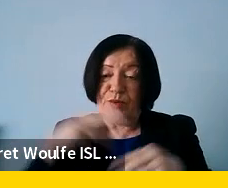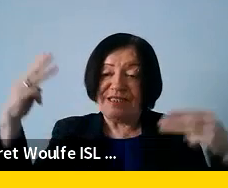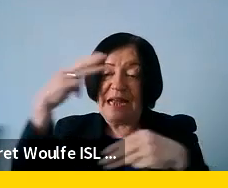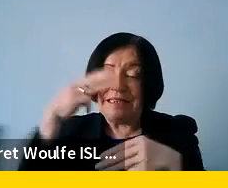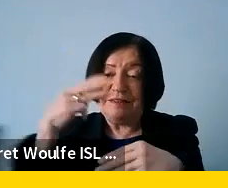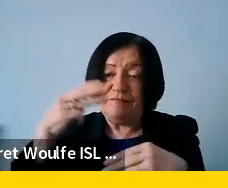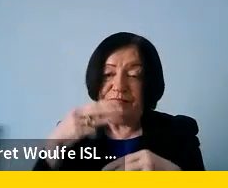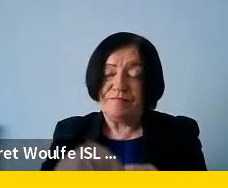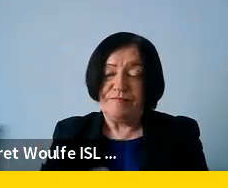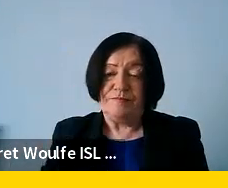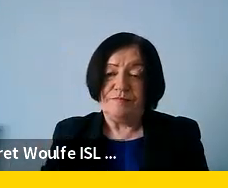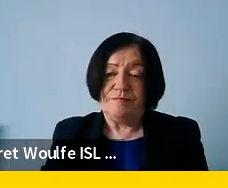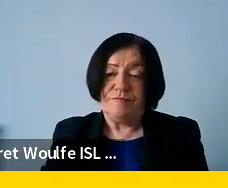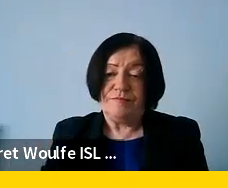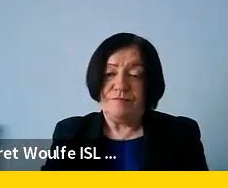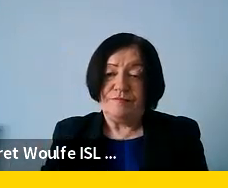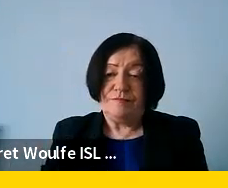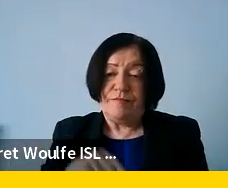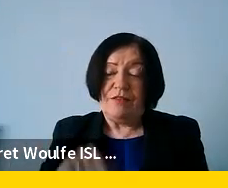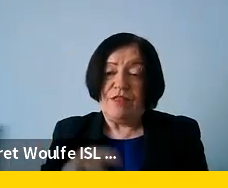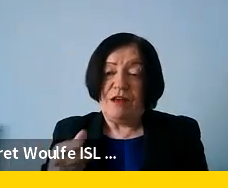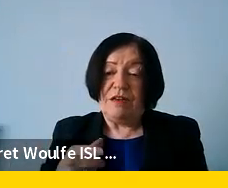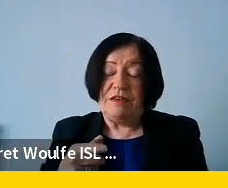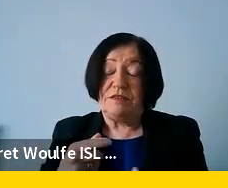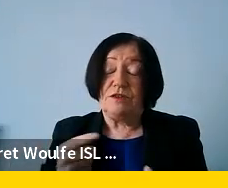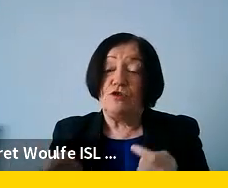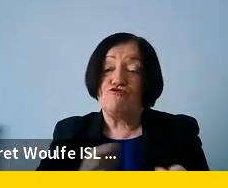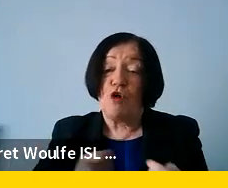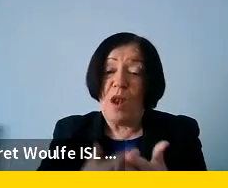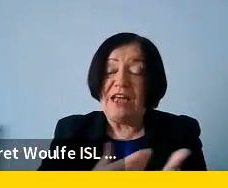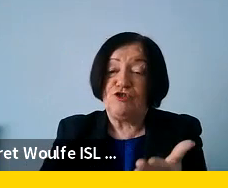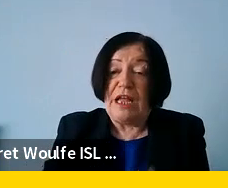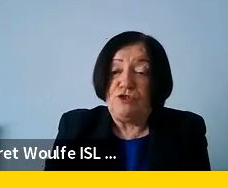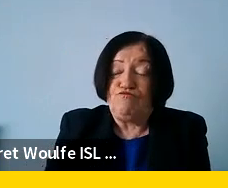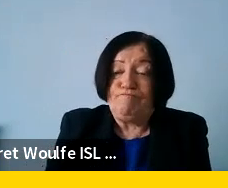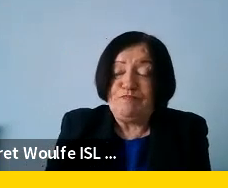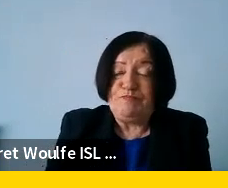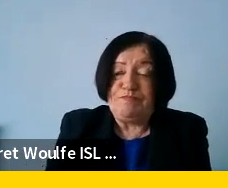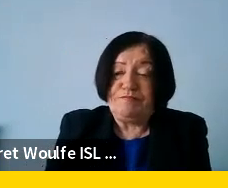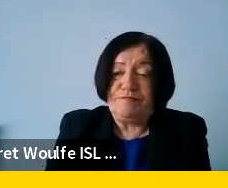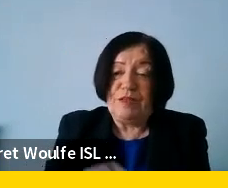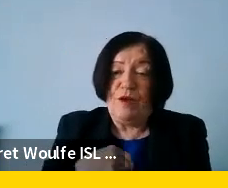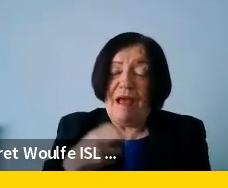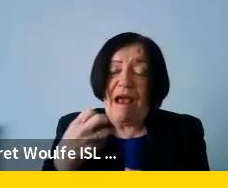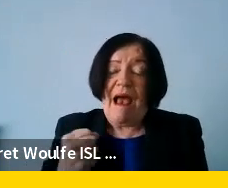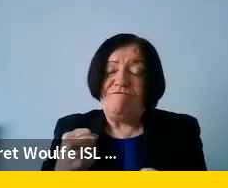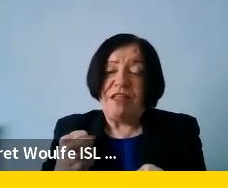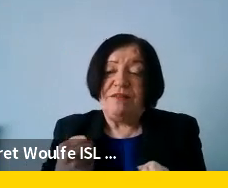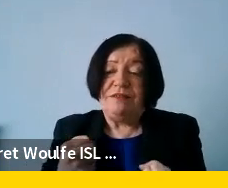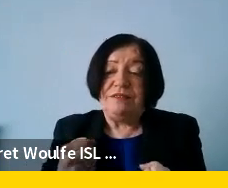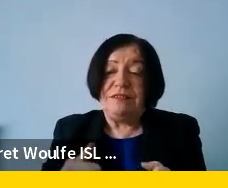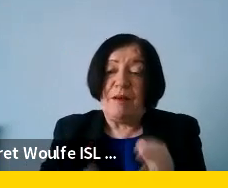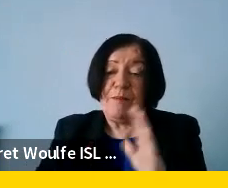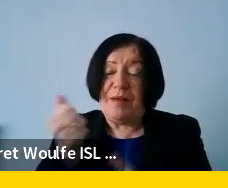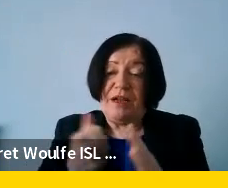a chat control legislation as well around it. Then we have also building